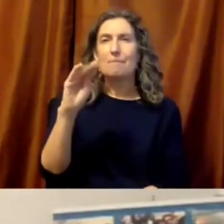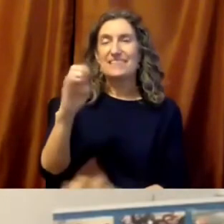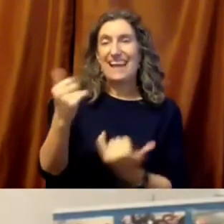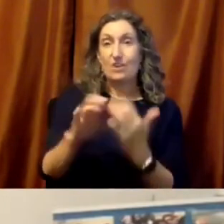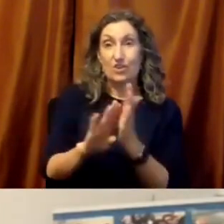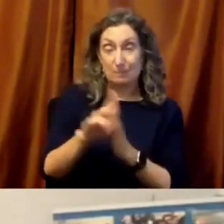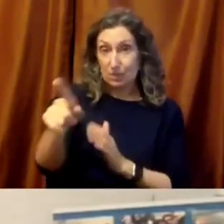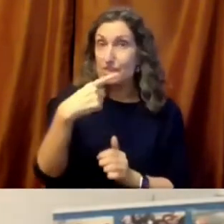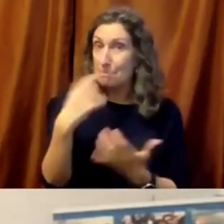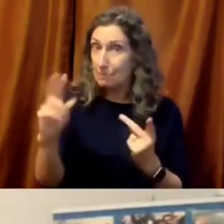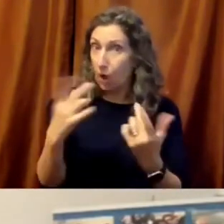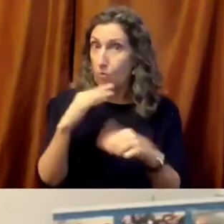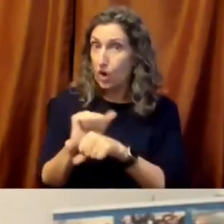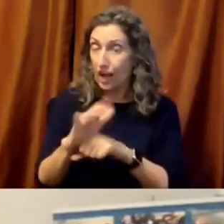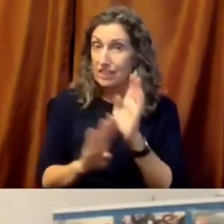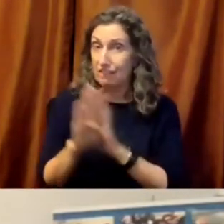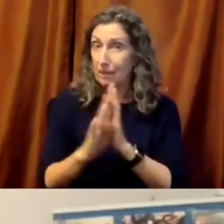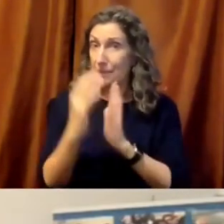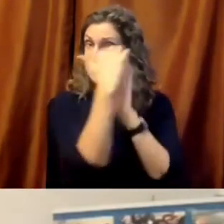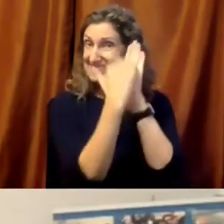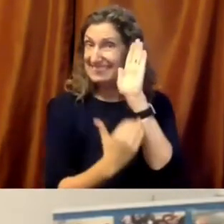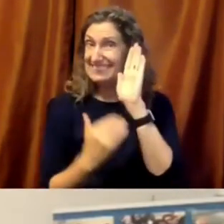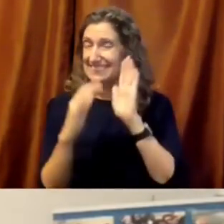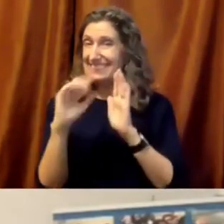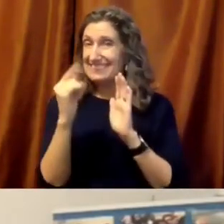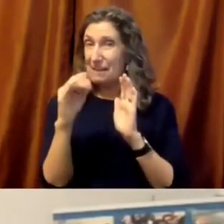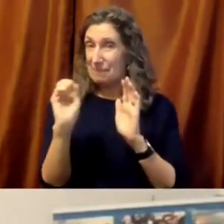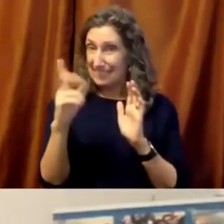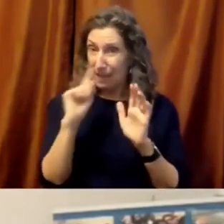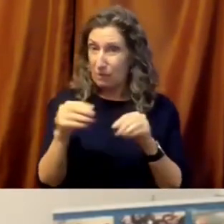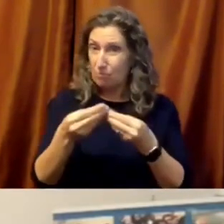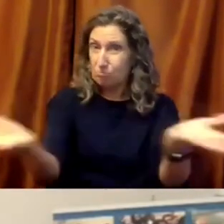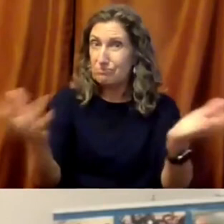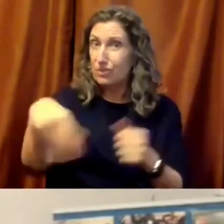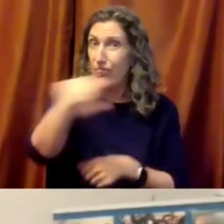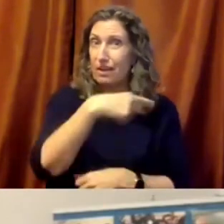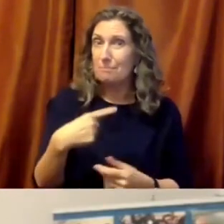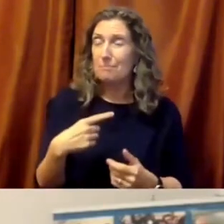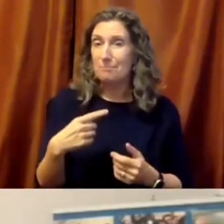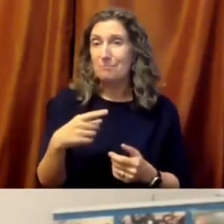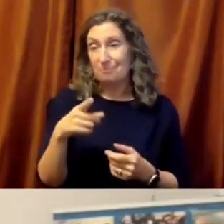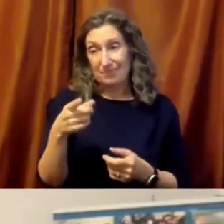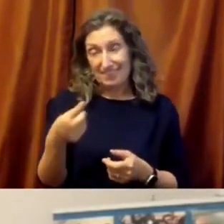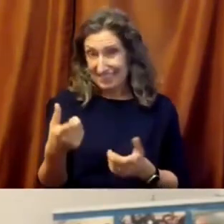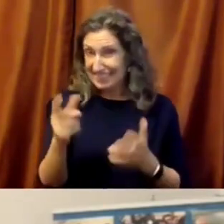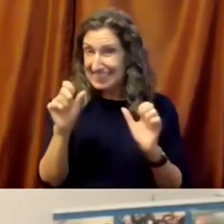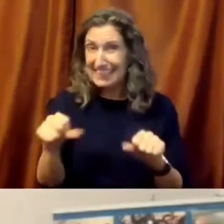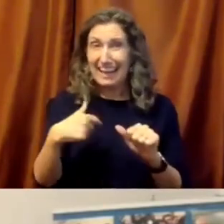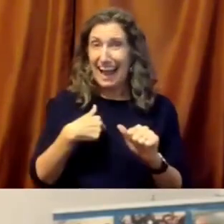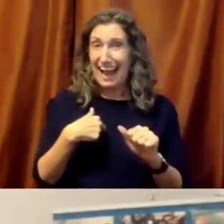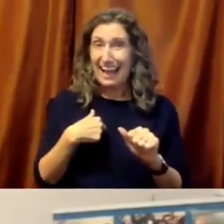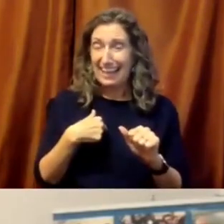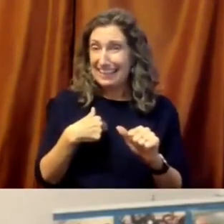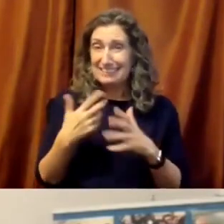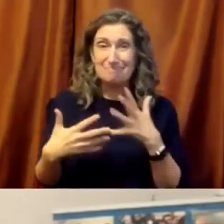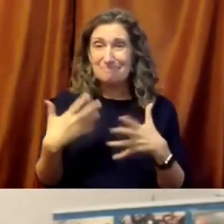you were clear, and people are looking for ways, we'll even be talking about this again